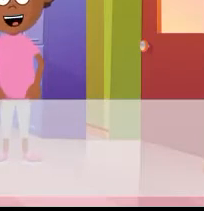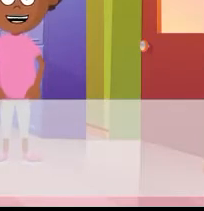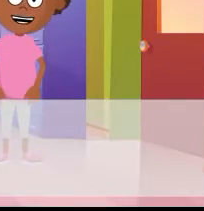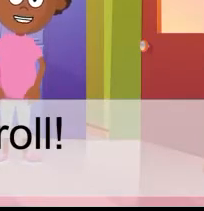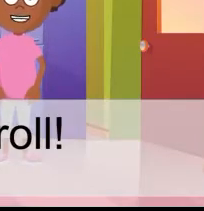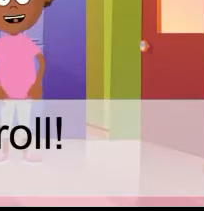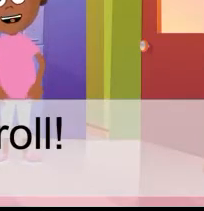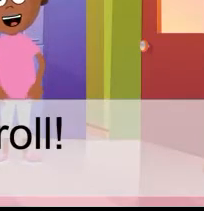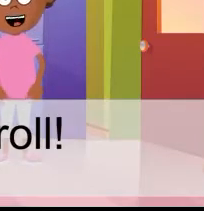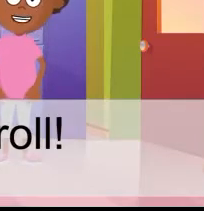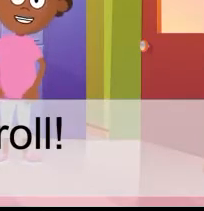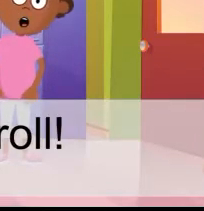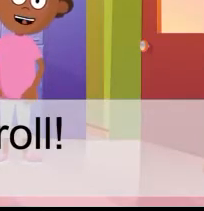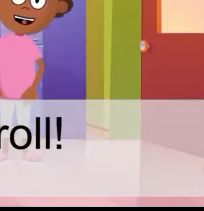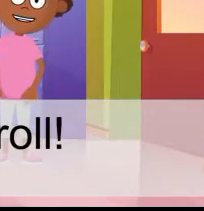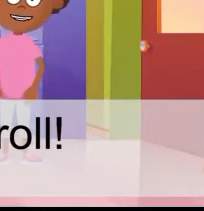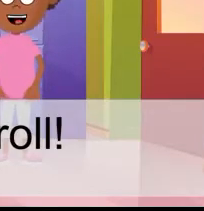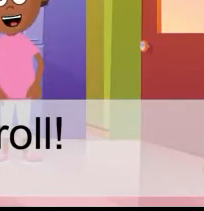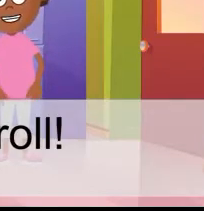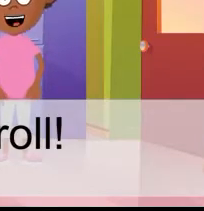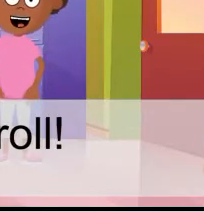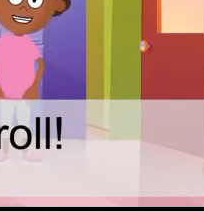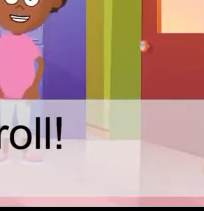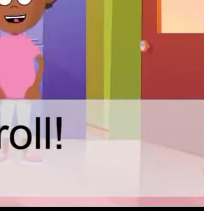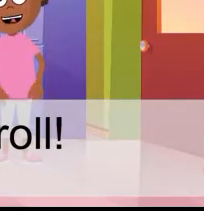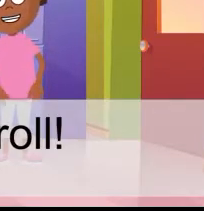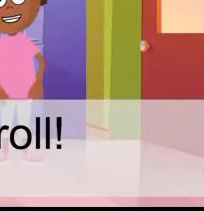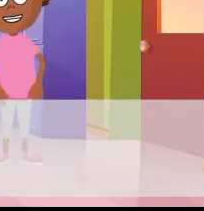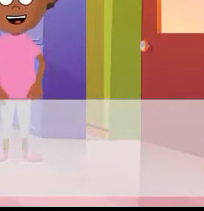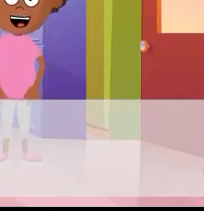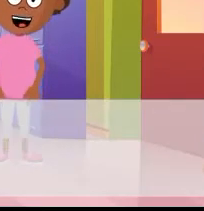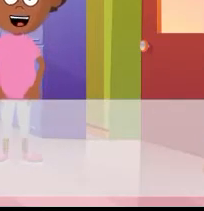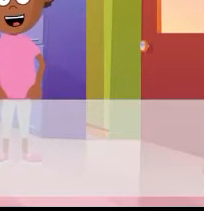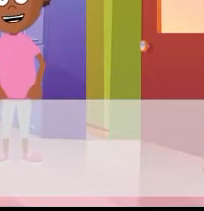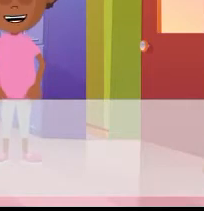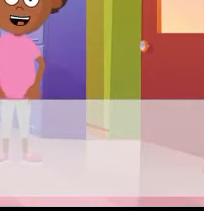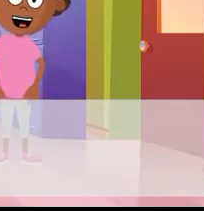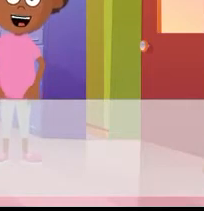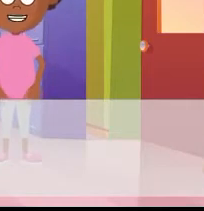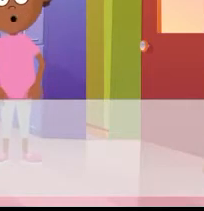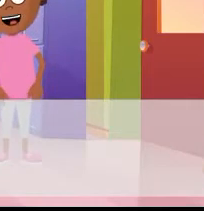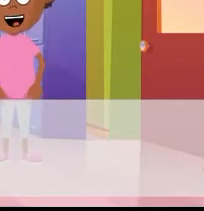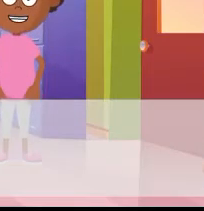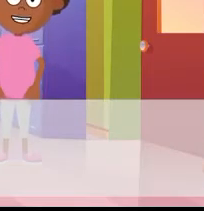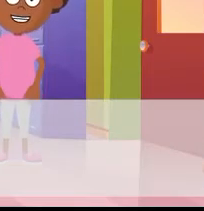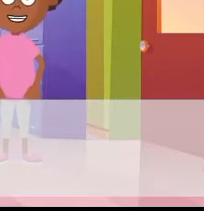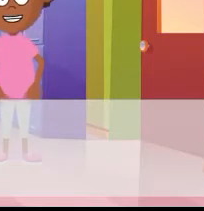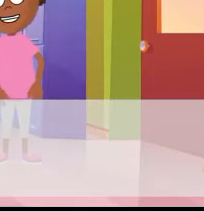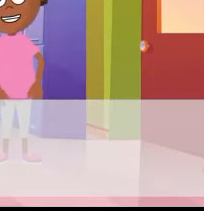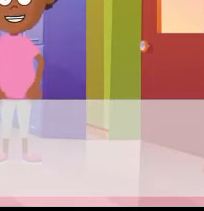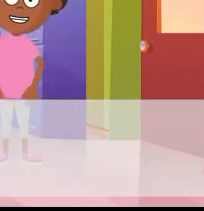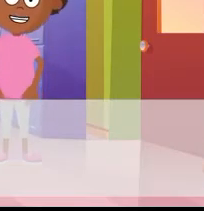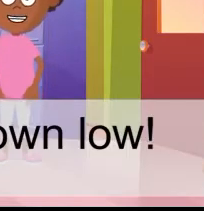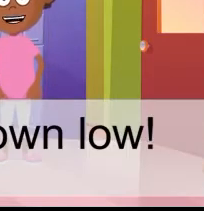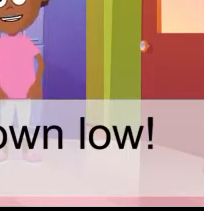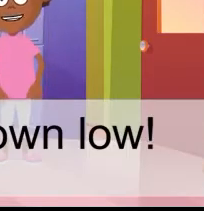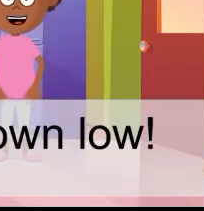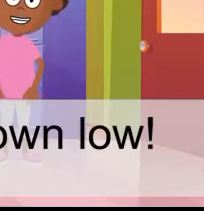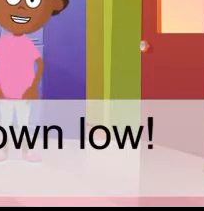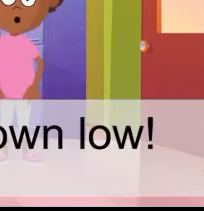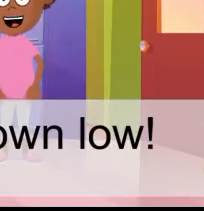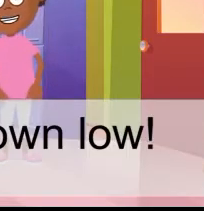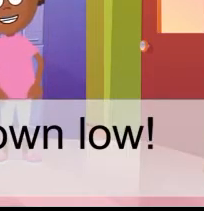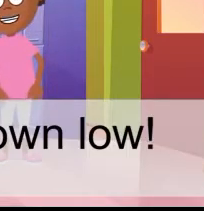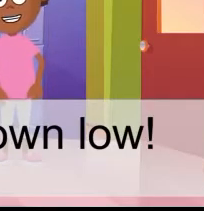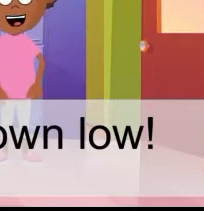fire Drop and roll, drop and roll Fire's out to get you, fire's out to get you Keep